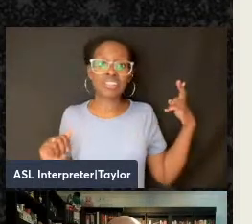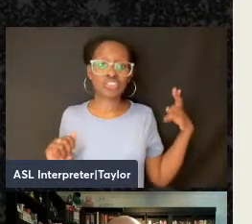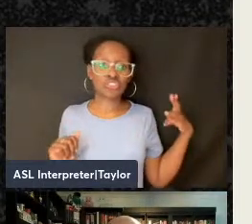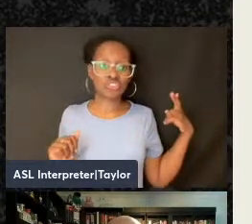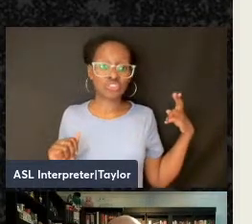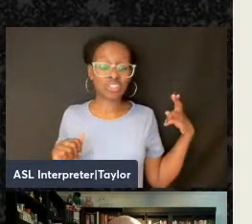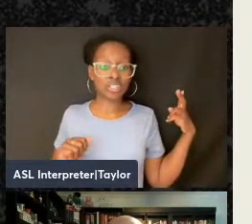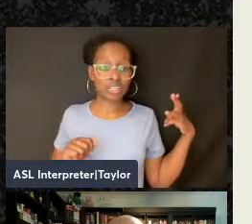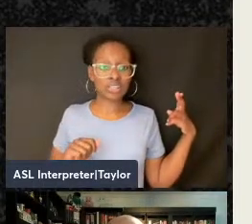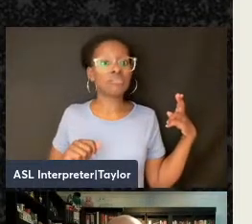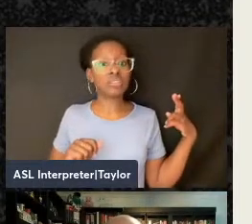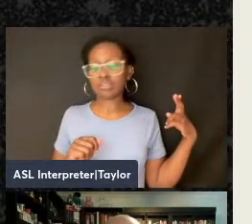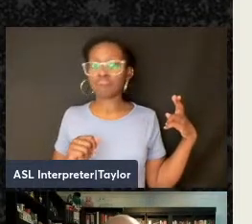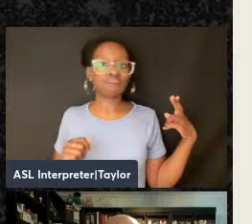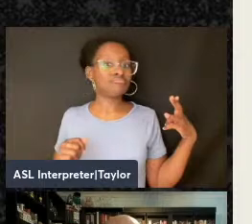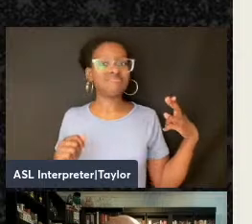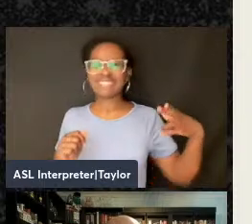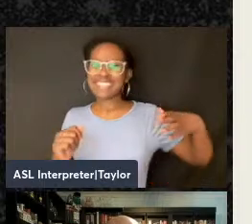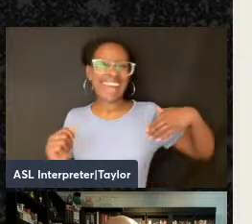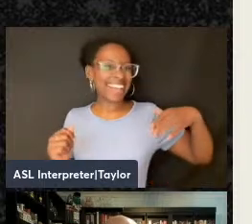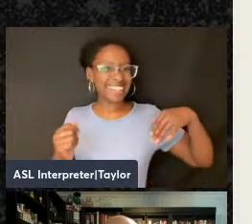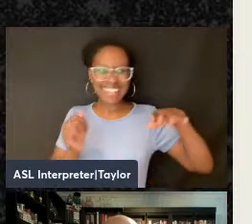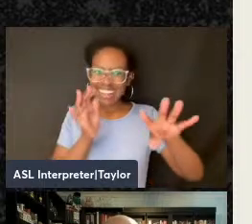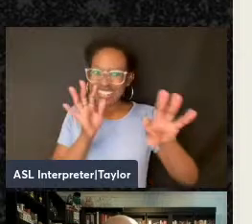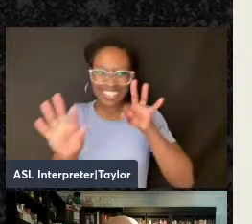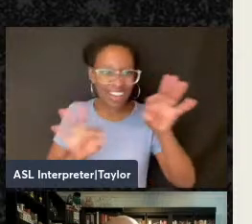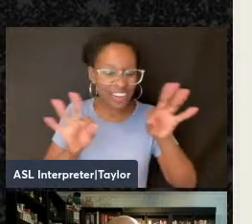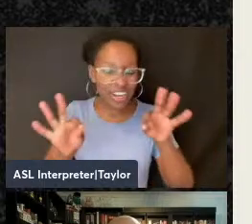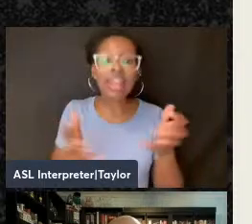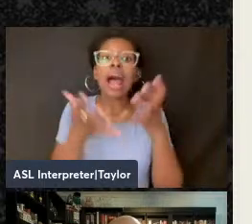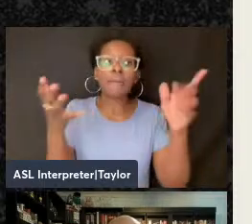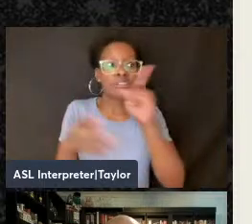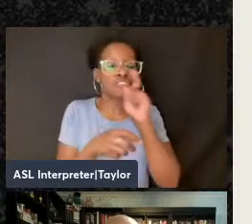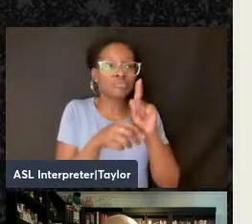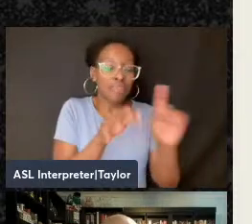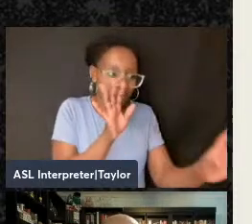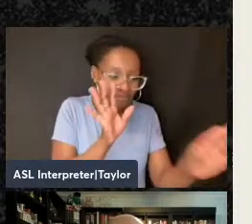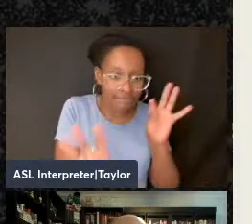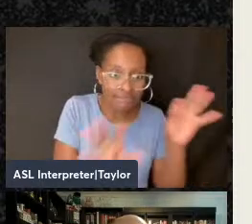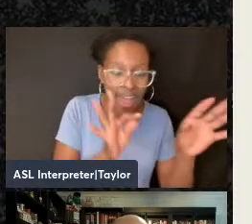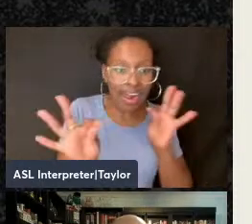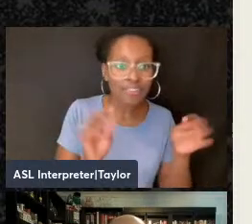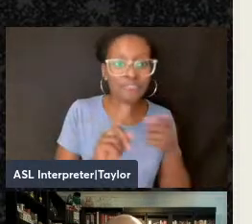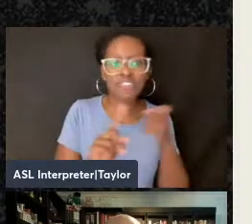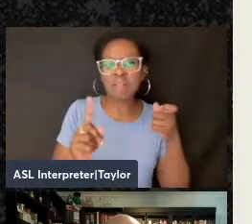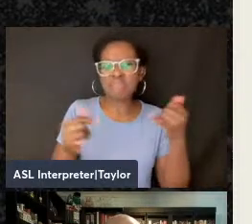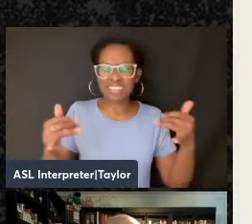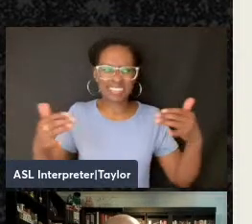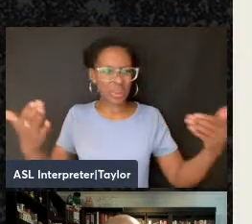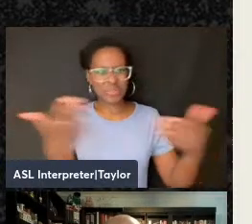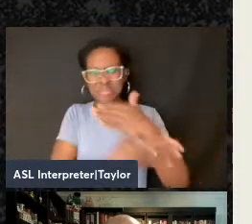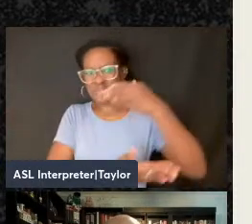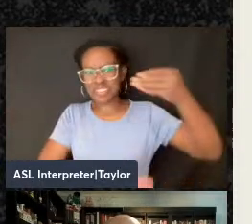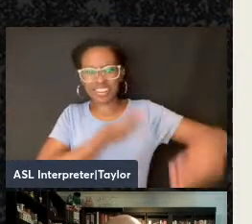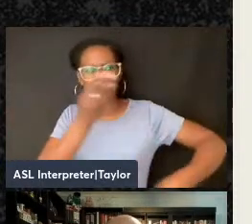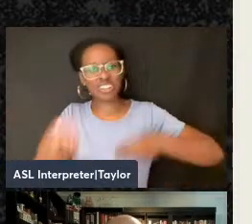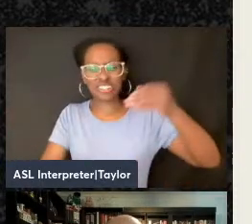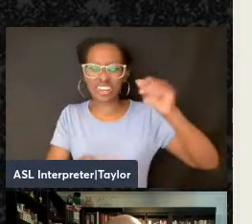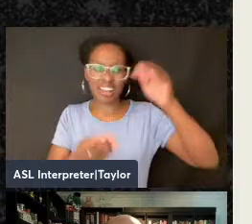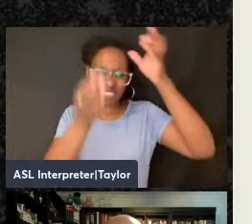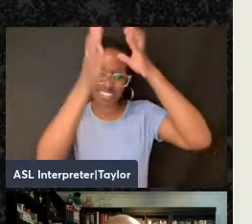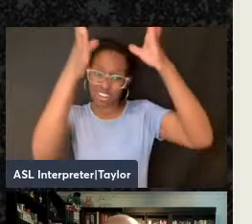yet to be discovered and how much is being discovered by a new generation of scholars.